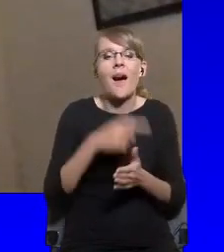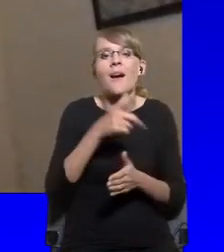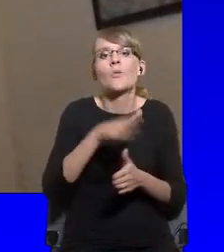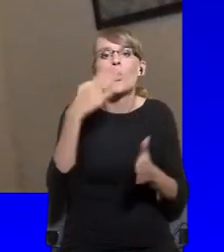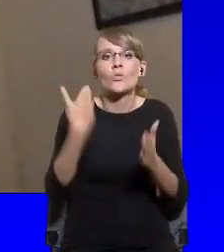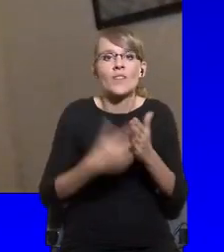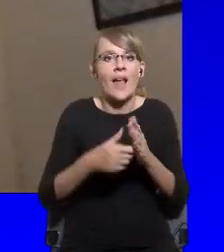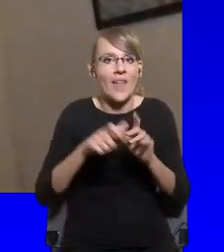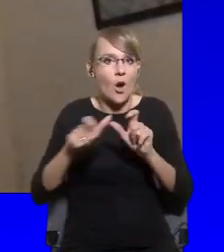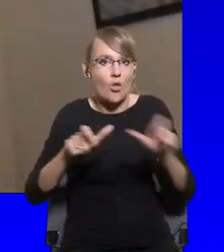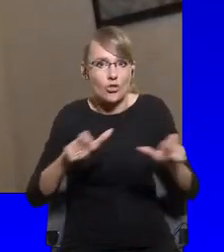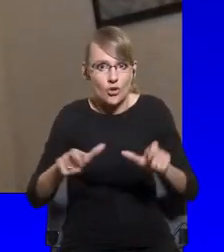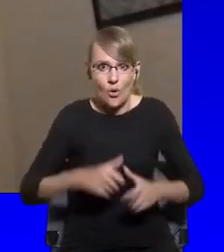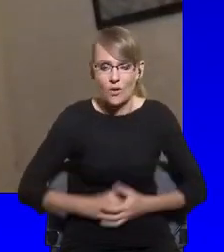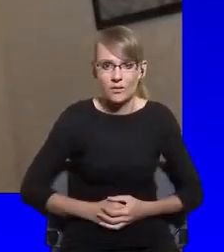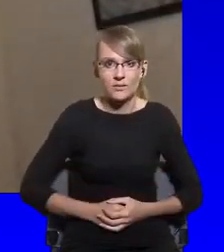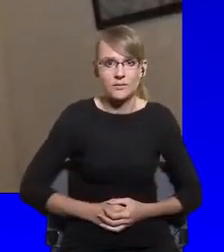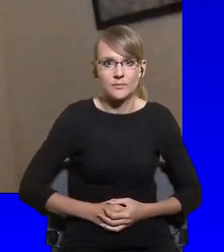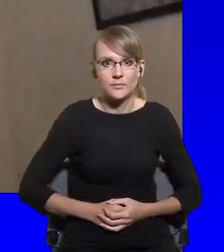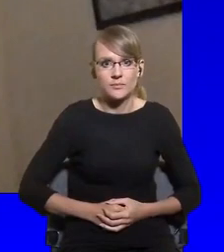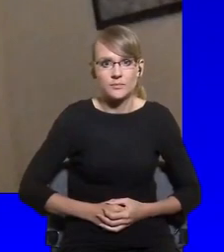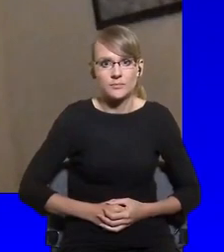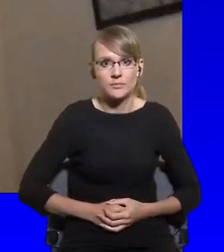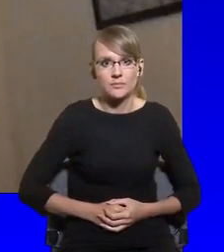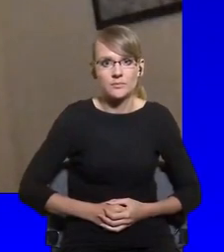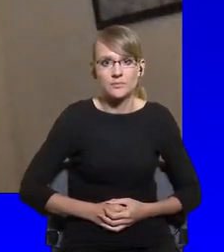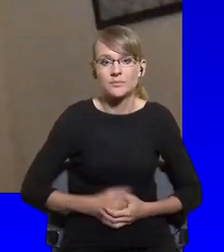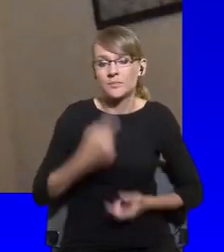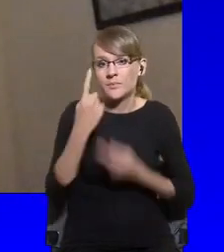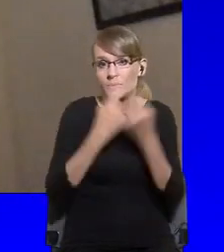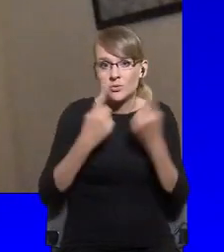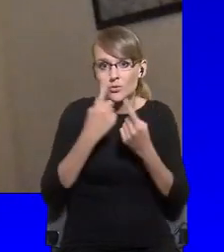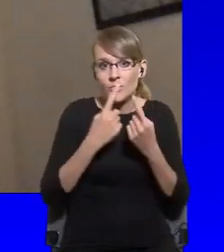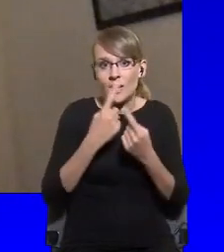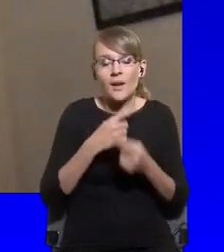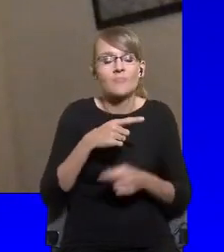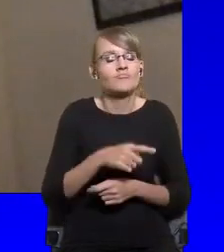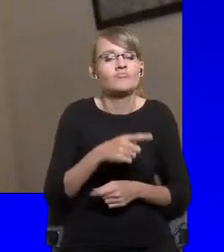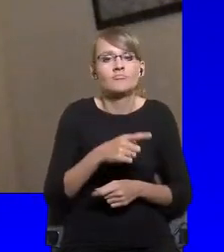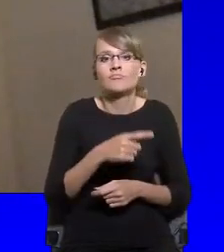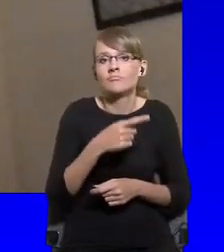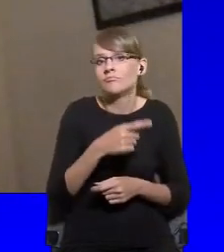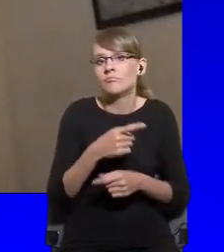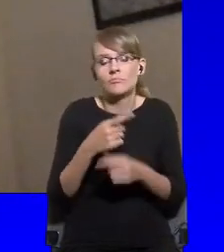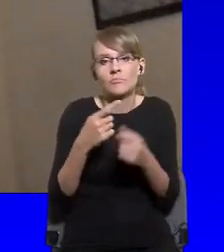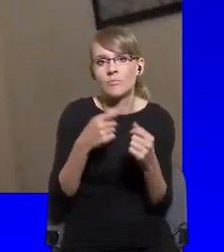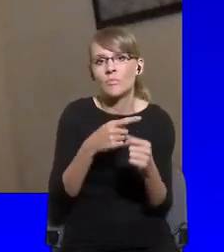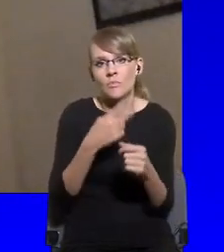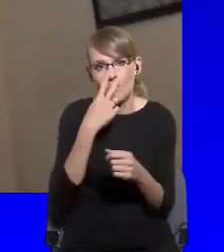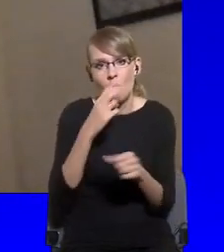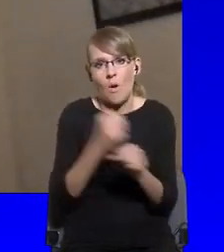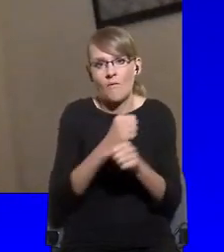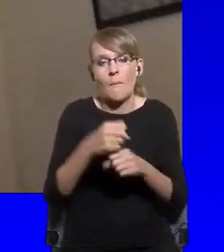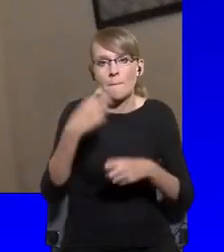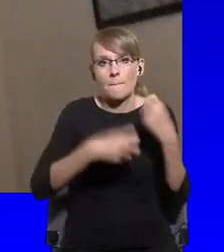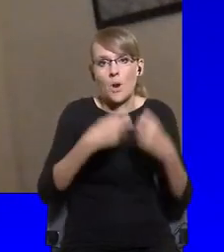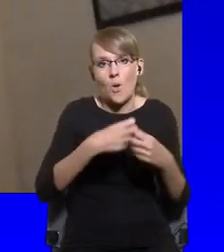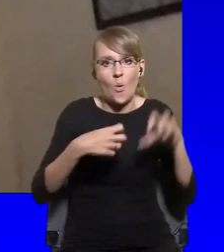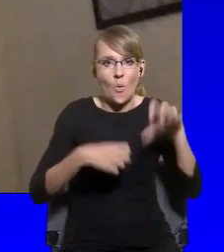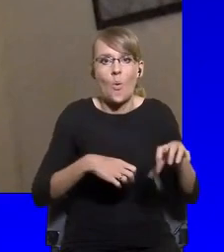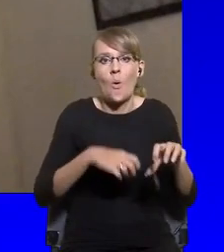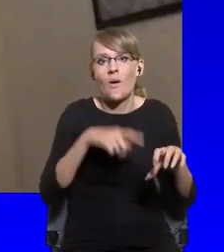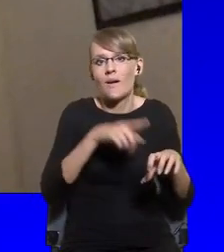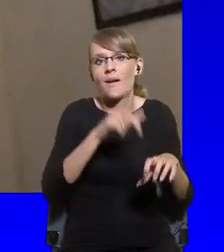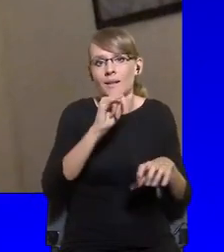think one of the biggest problems that liberals have in terms of their domestic legitimacy